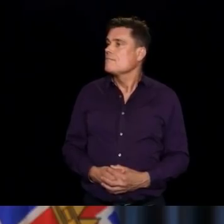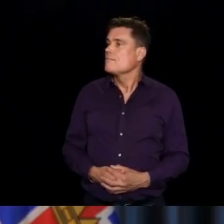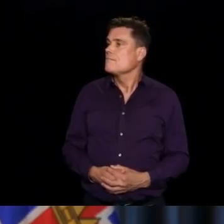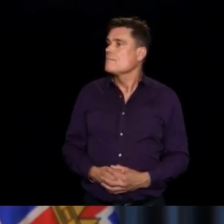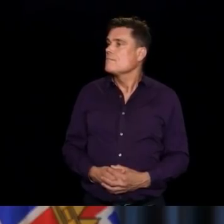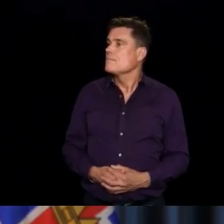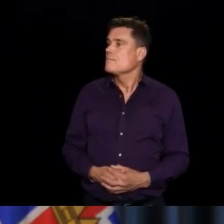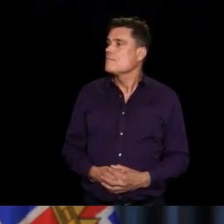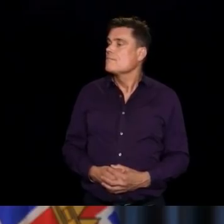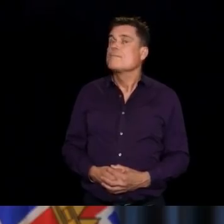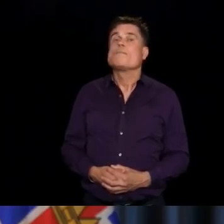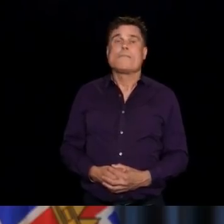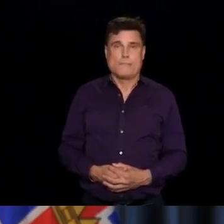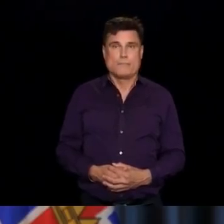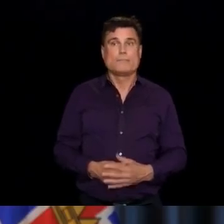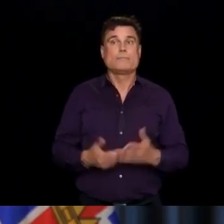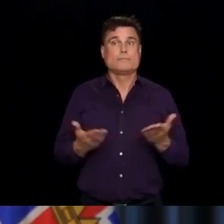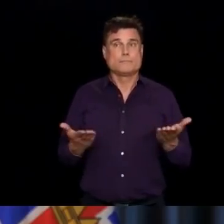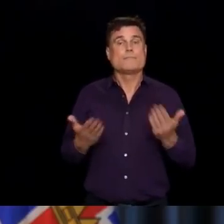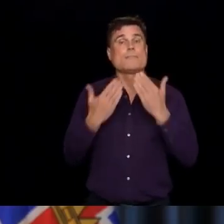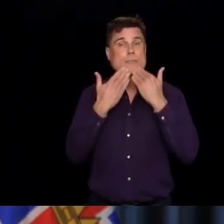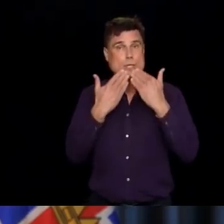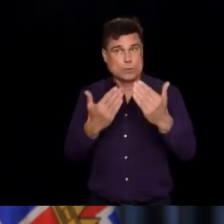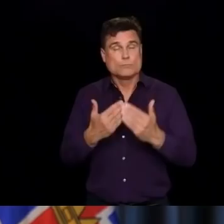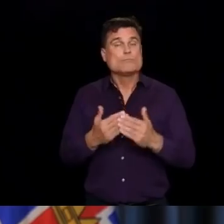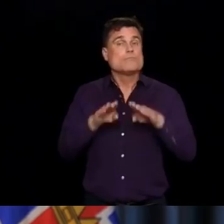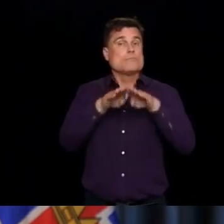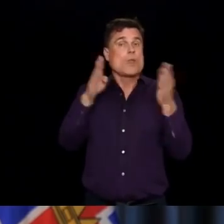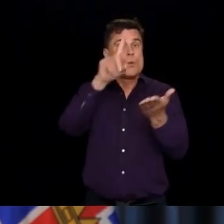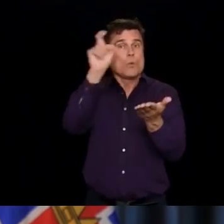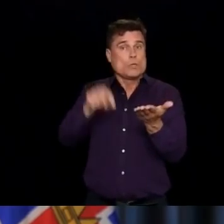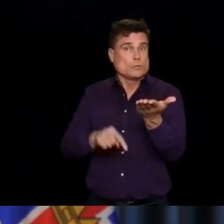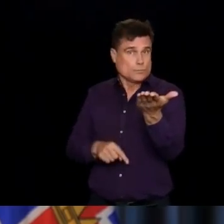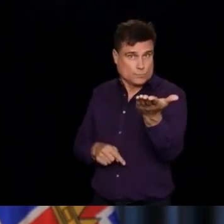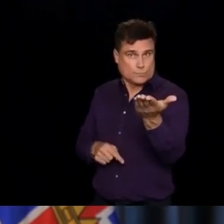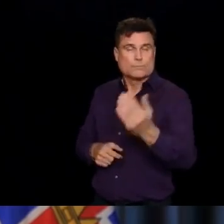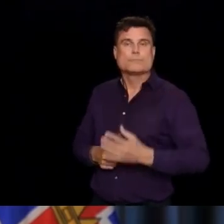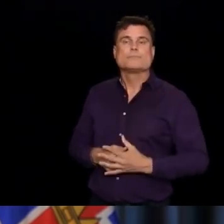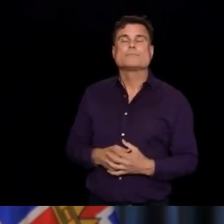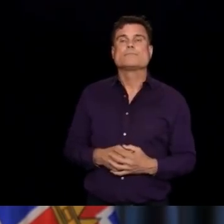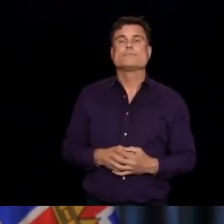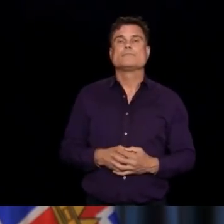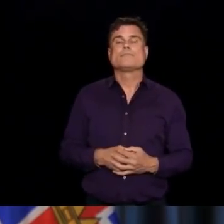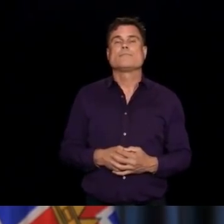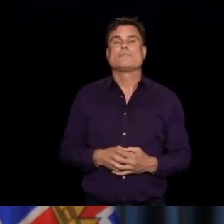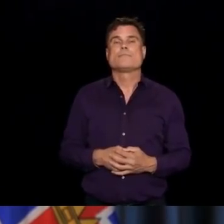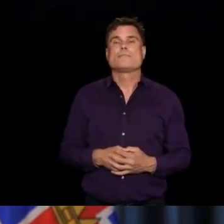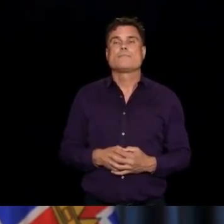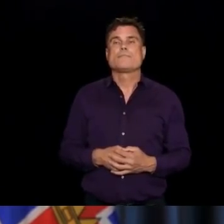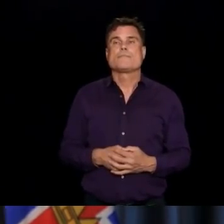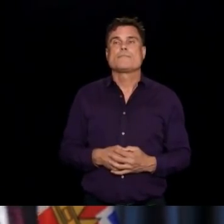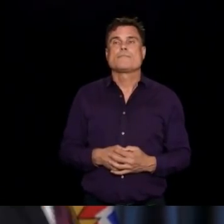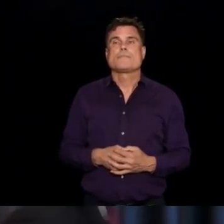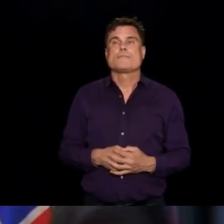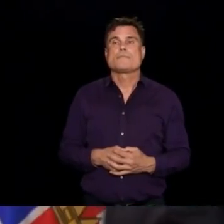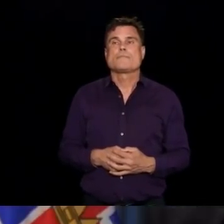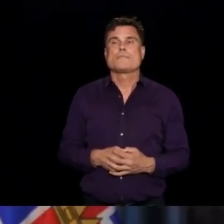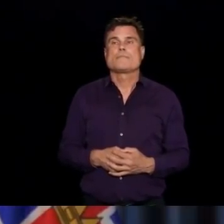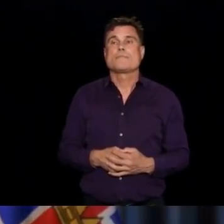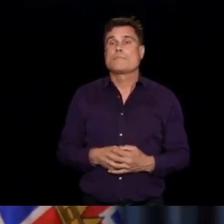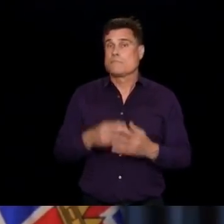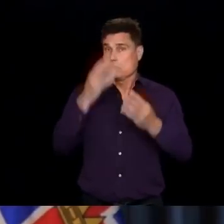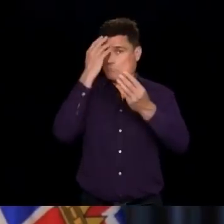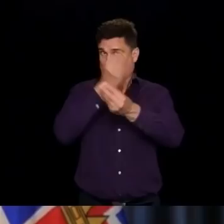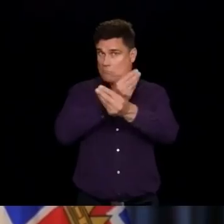British.enty of Thank you very much. Thank you very Thank happy to take your questions. Thank you, minister. As a reminder,